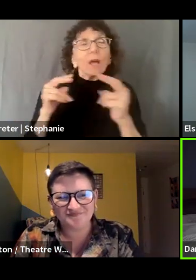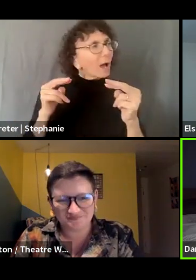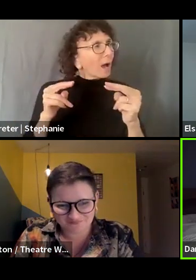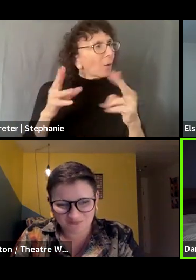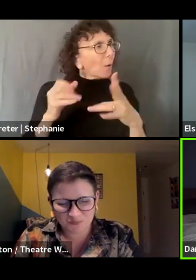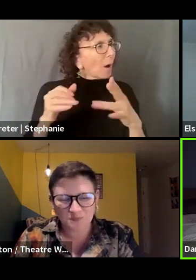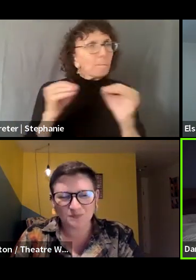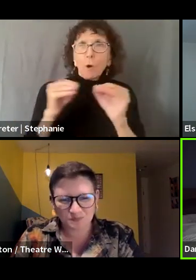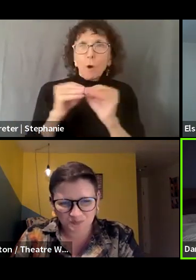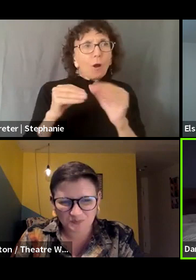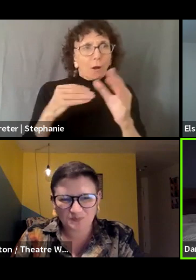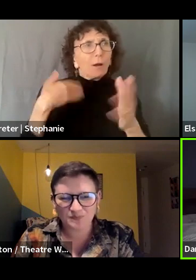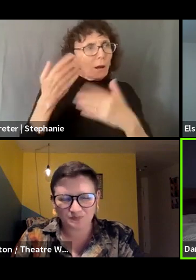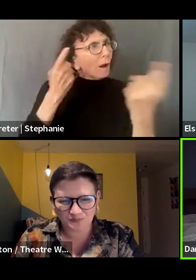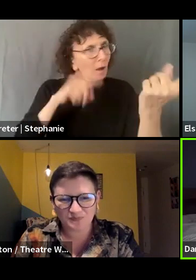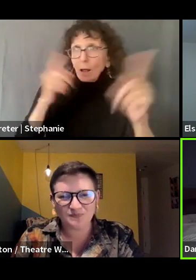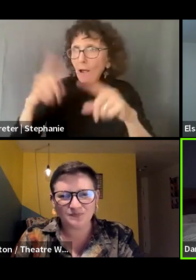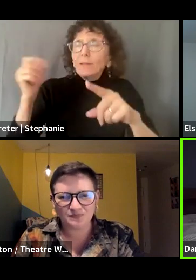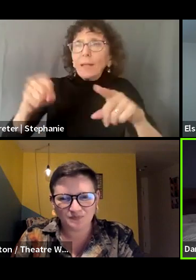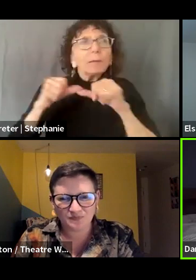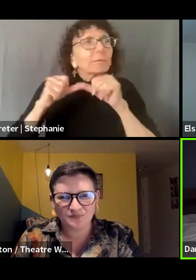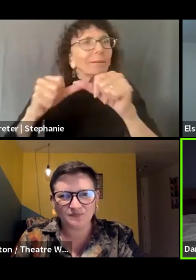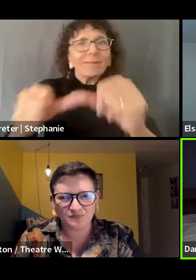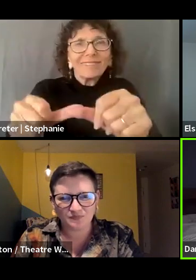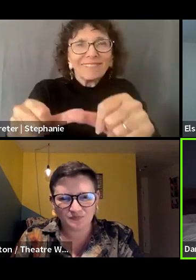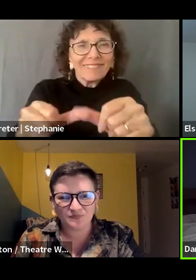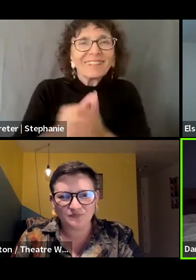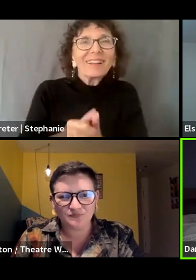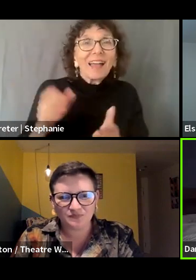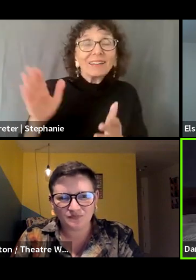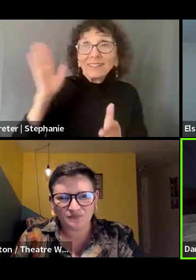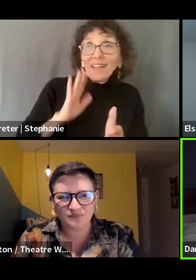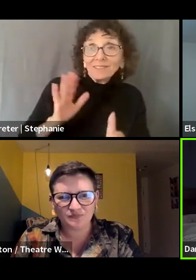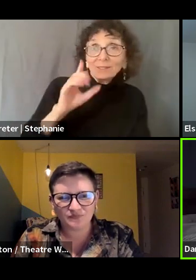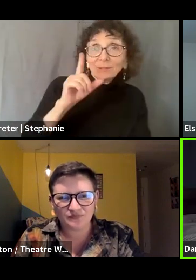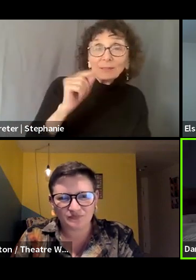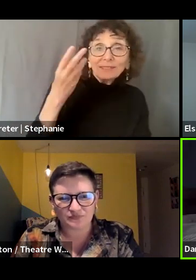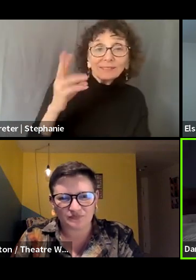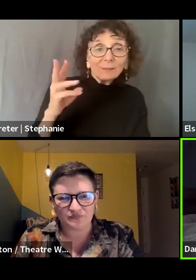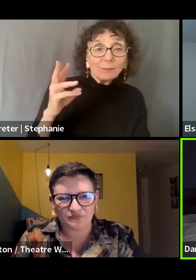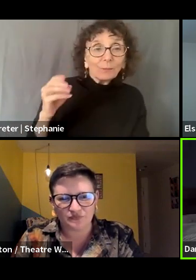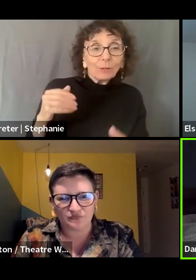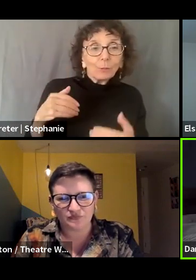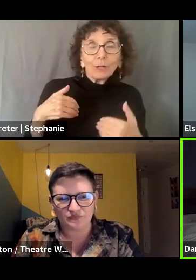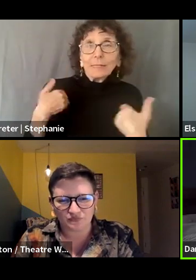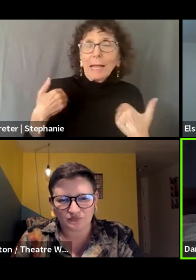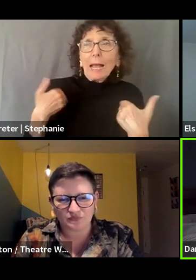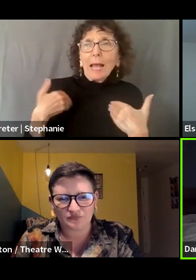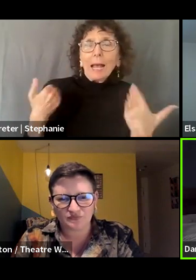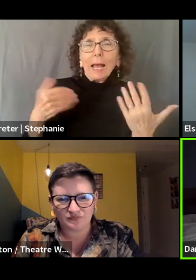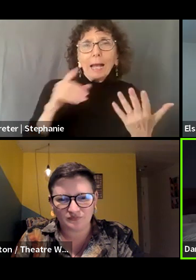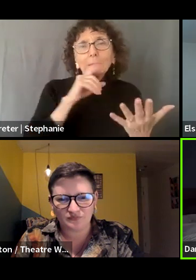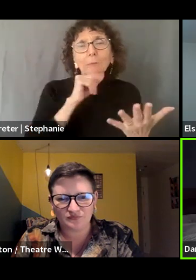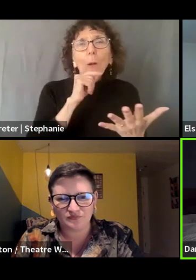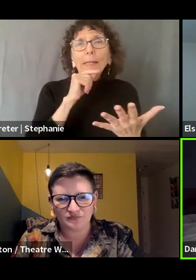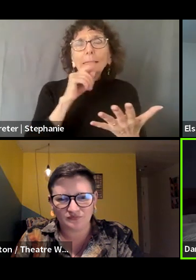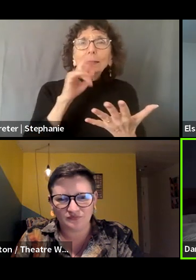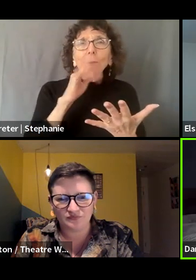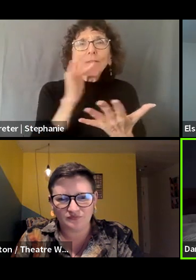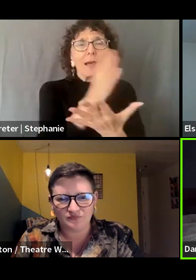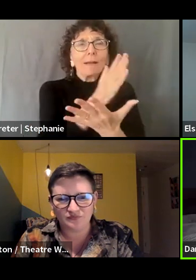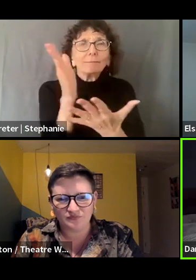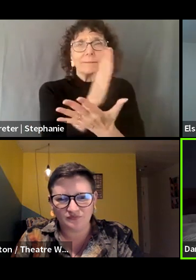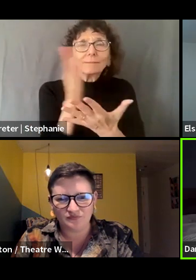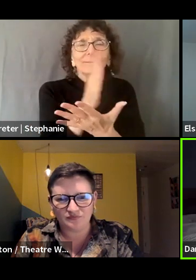doing this. Um, but you know, like particularly in that time, we were all in our like early to mid twenties. And it was this moment